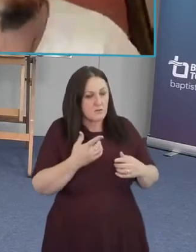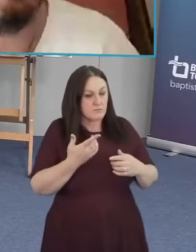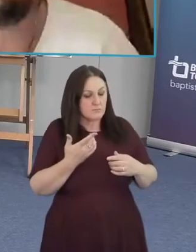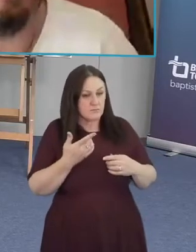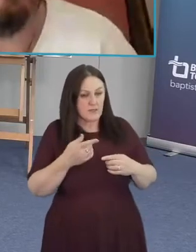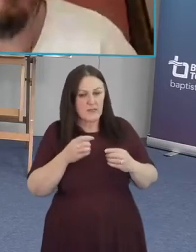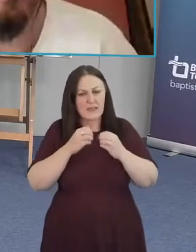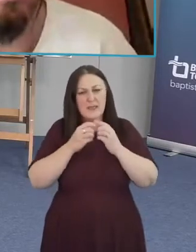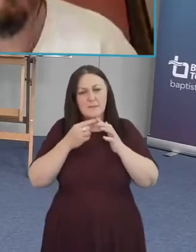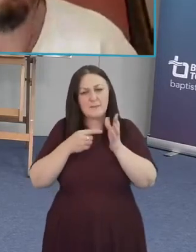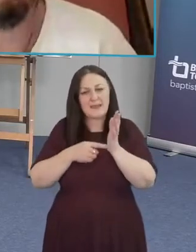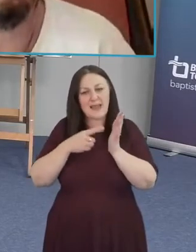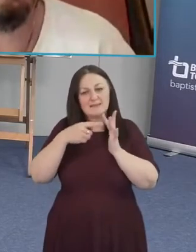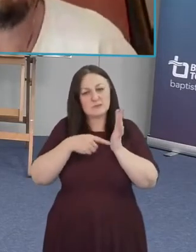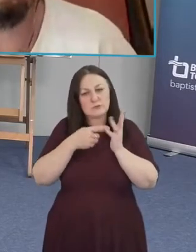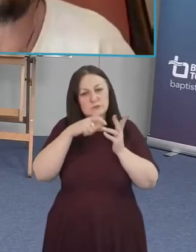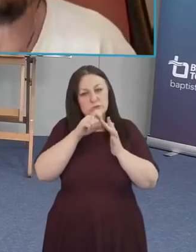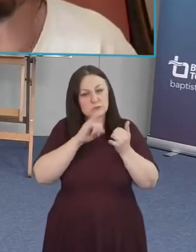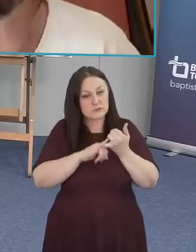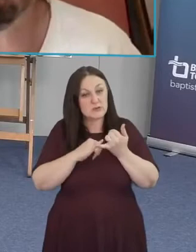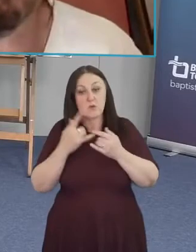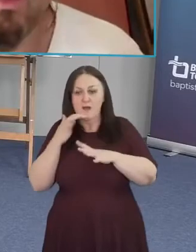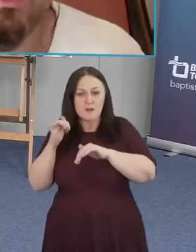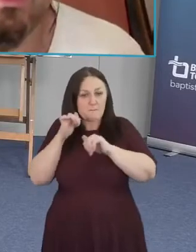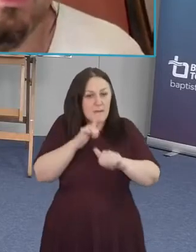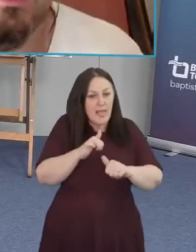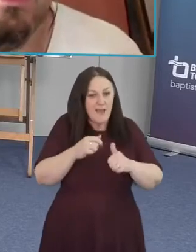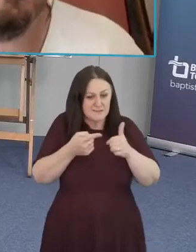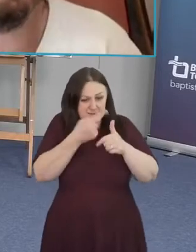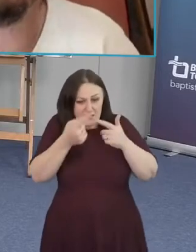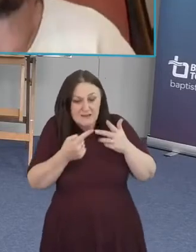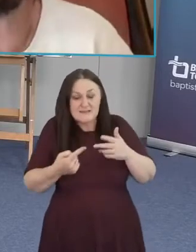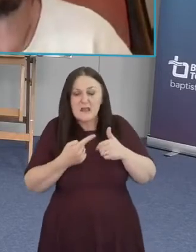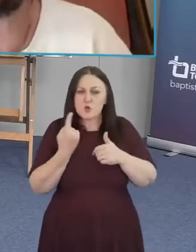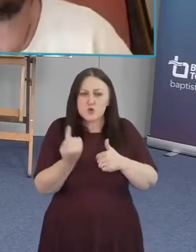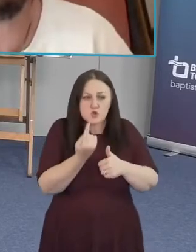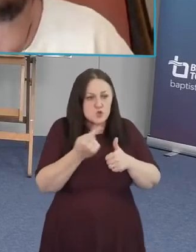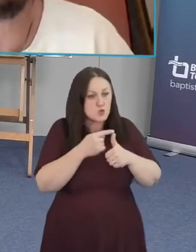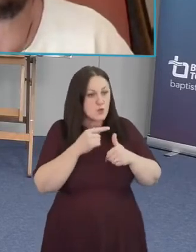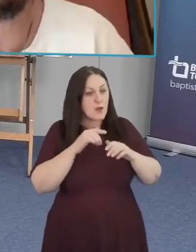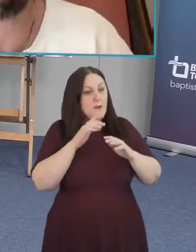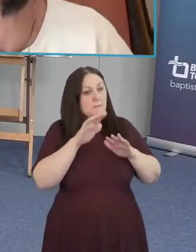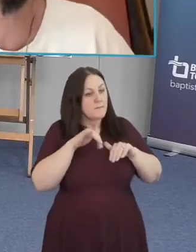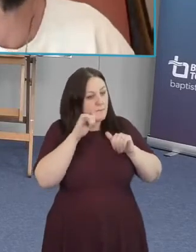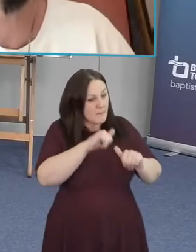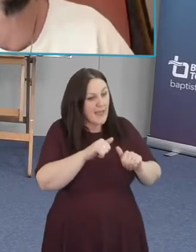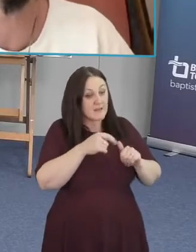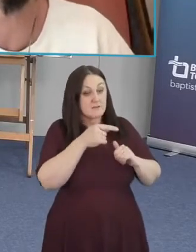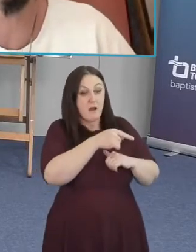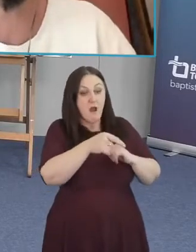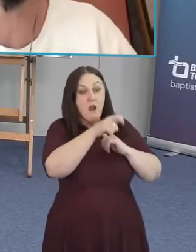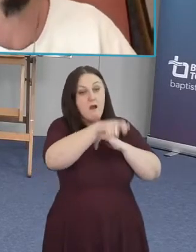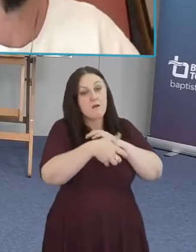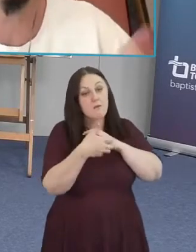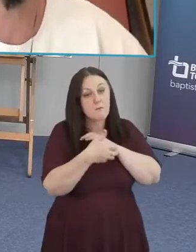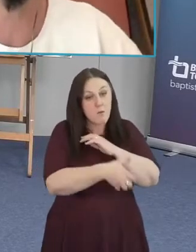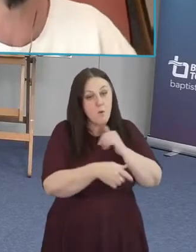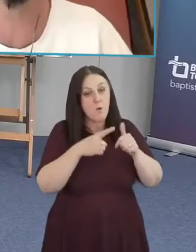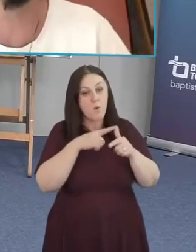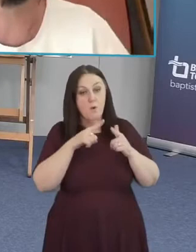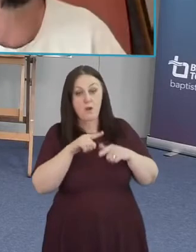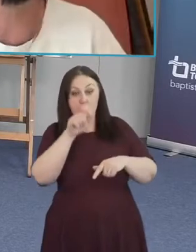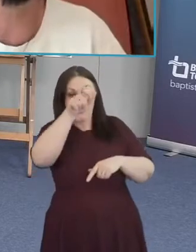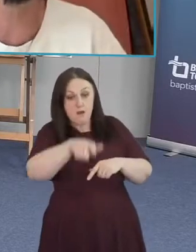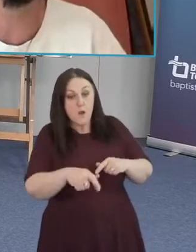beatitudes right blessed are the poor blessed are those who mourn uh and and and i think what he's doing is kind of affirming